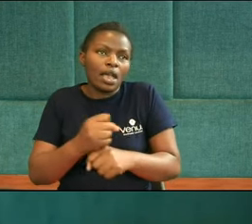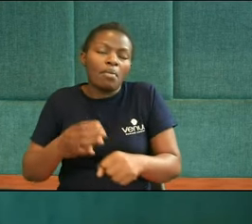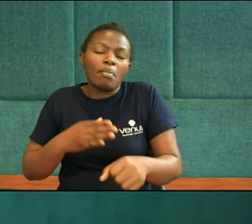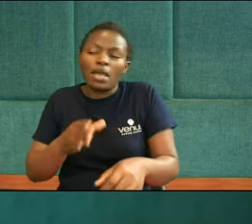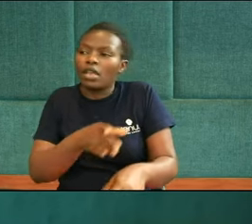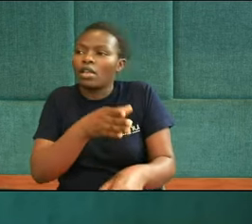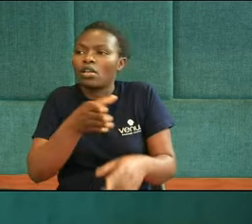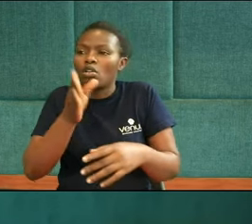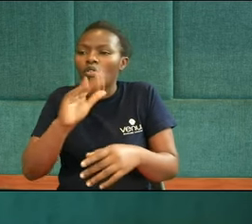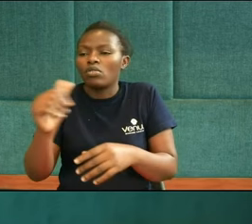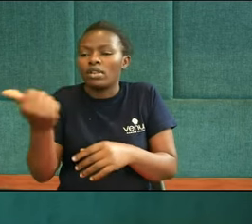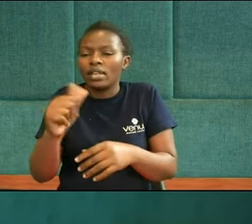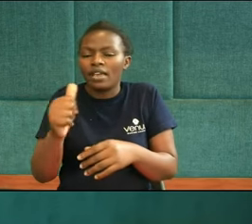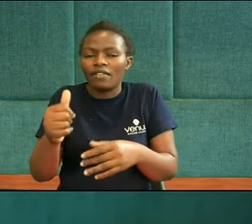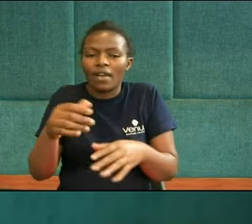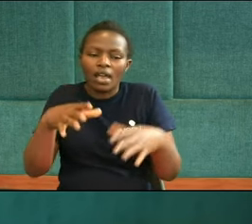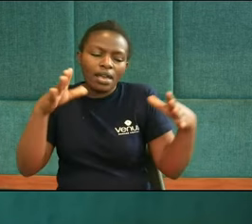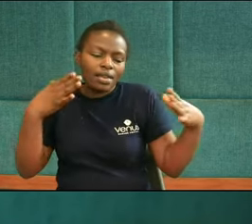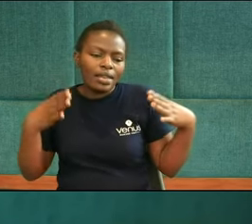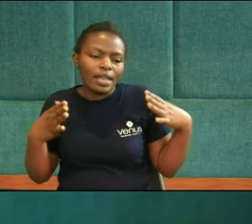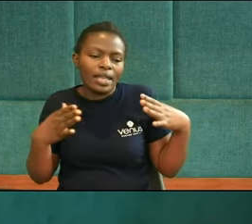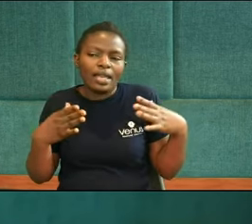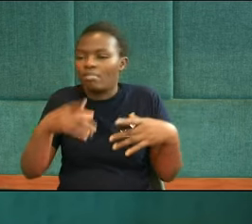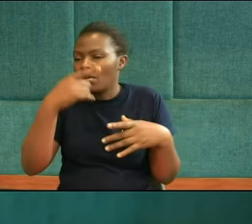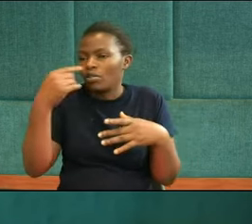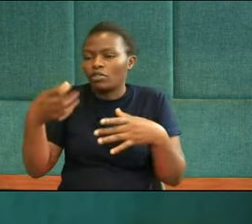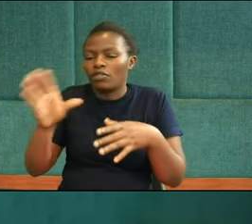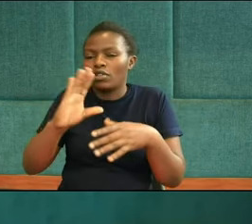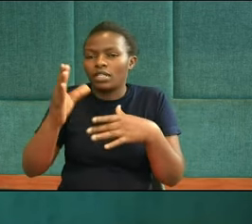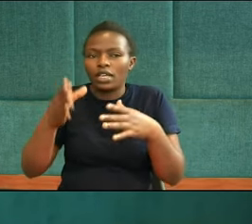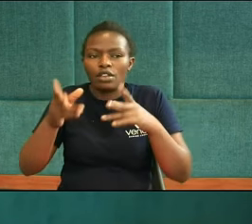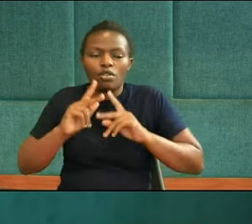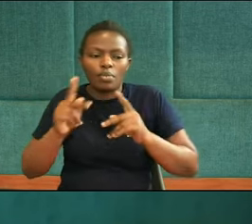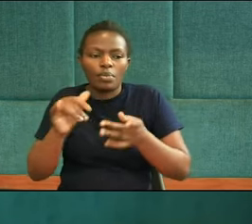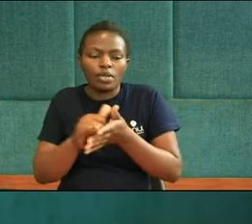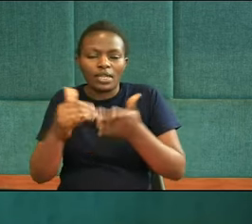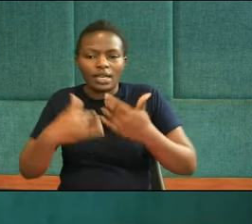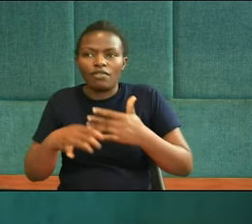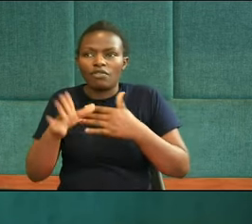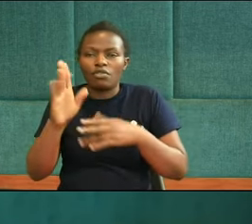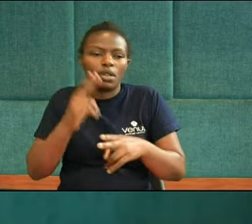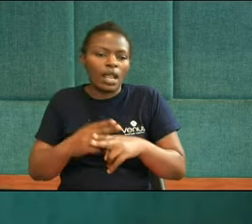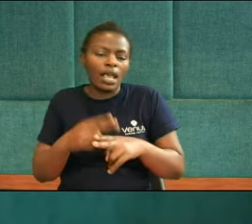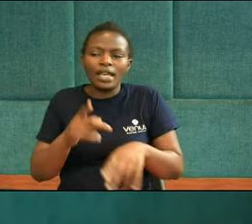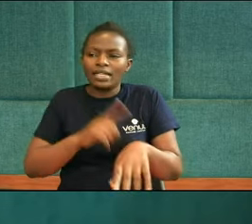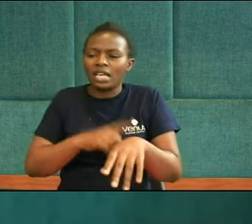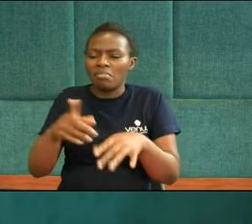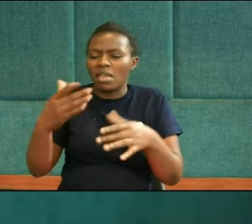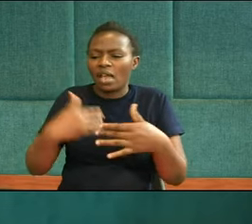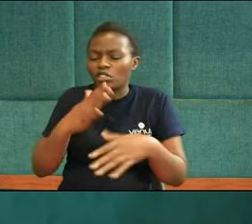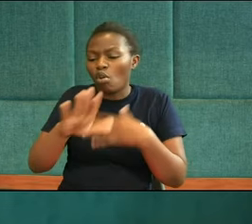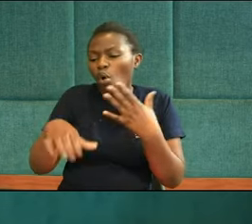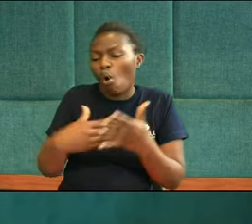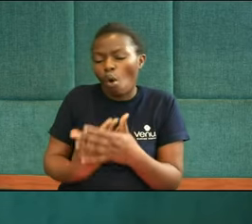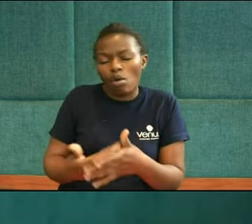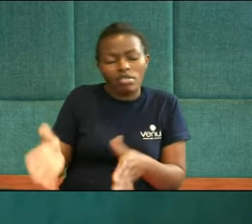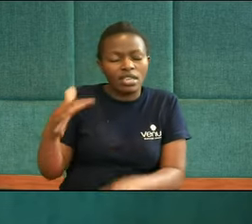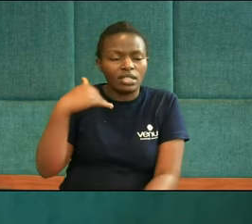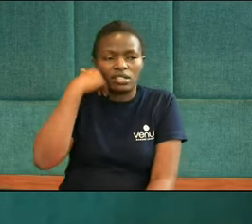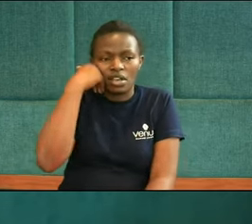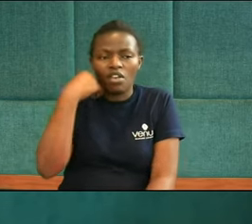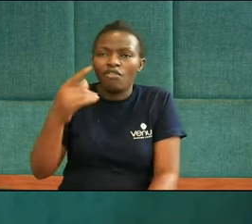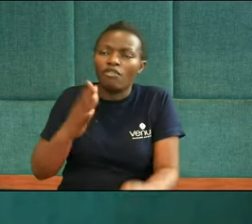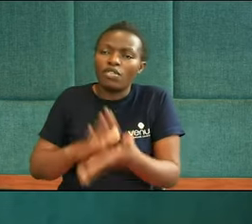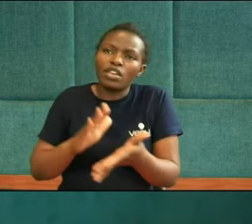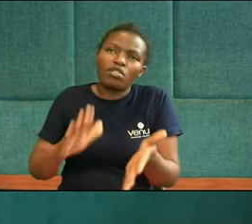your city And your people And your people Bear your name So even Even though he's in distress He It is all for his glory